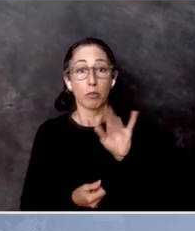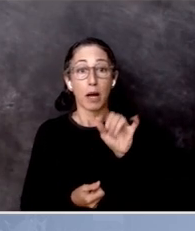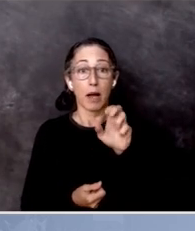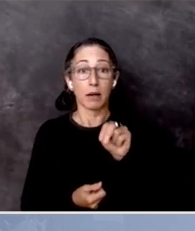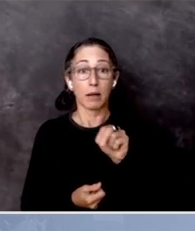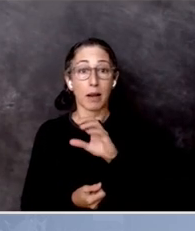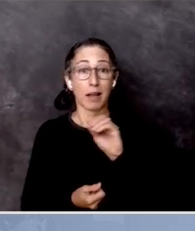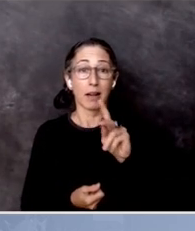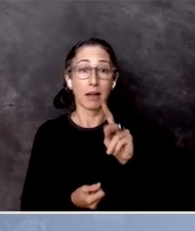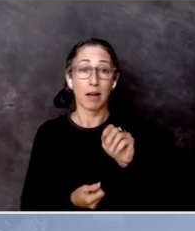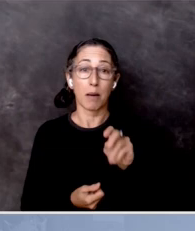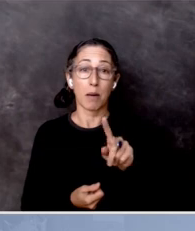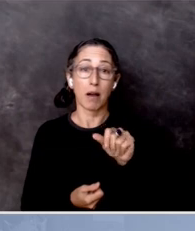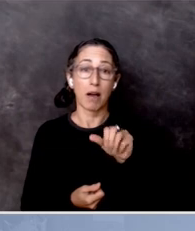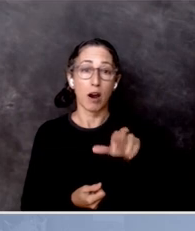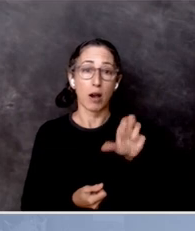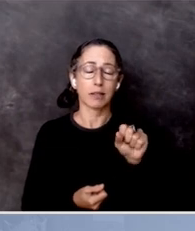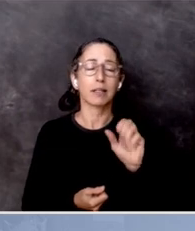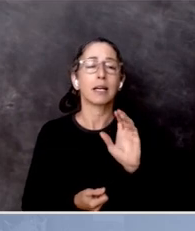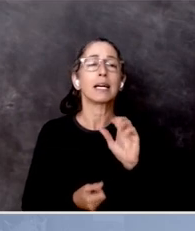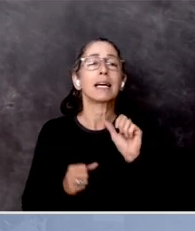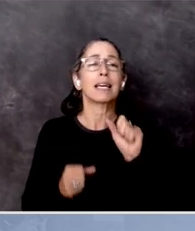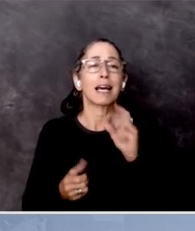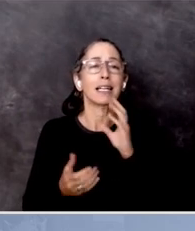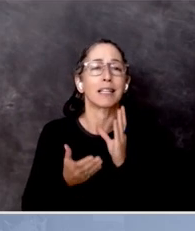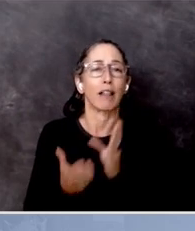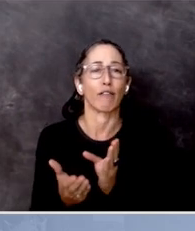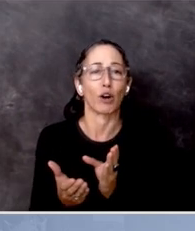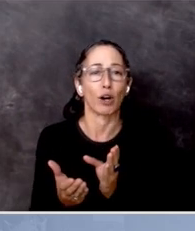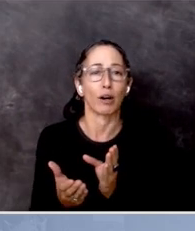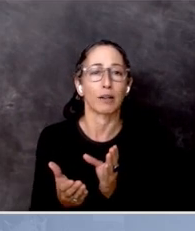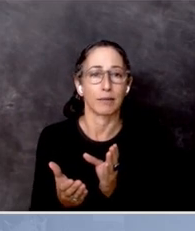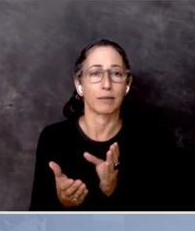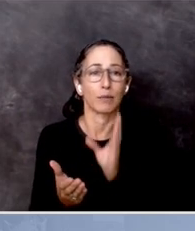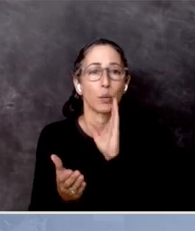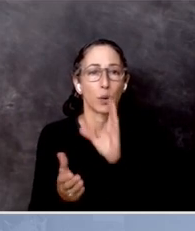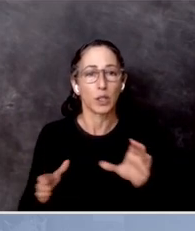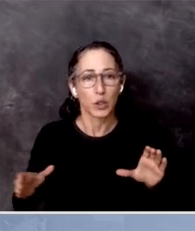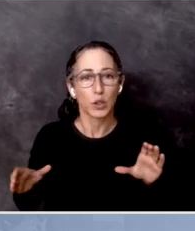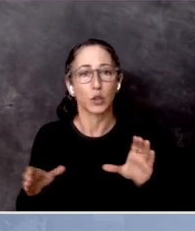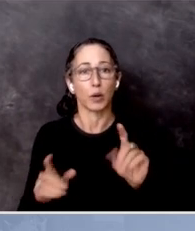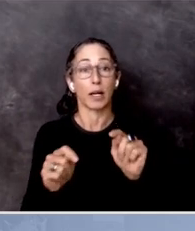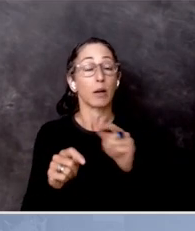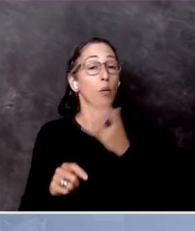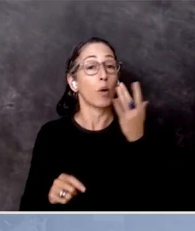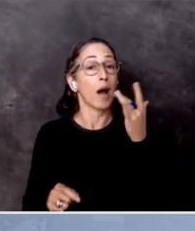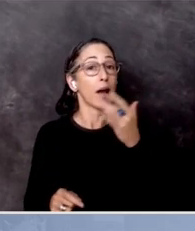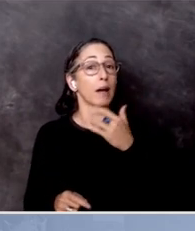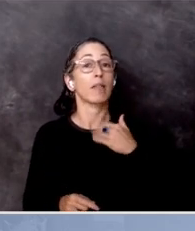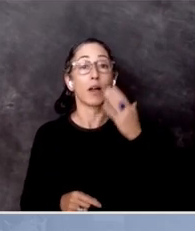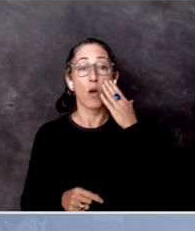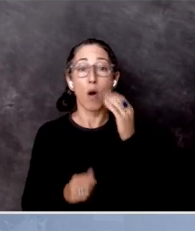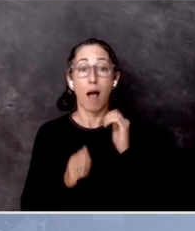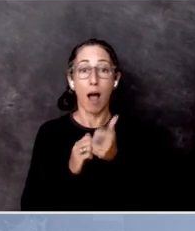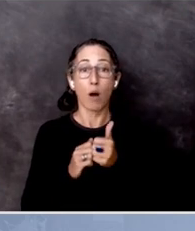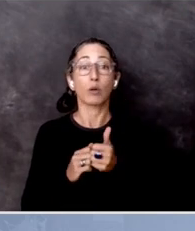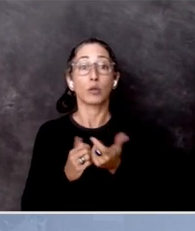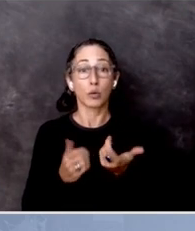are going to be able to deliver on some of their promises because they know how to make coalitions.